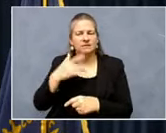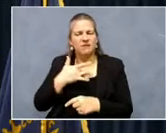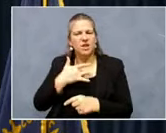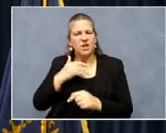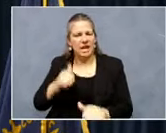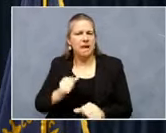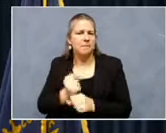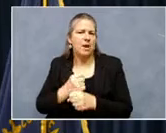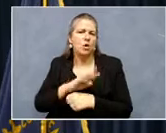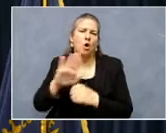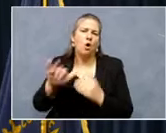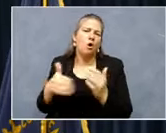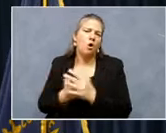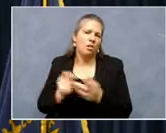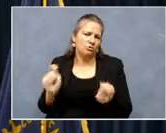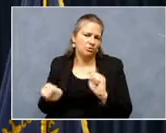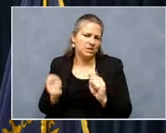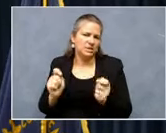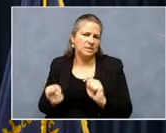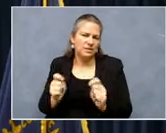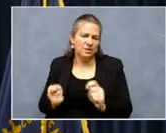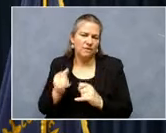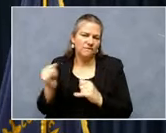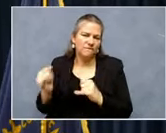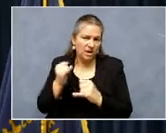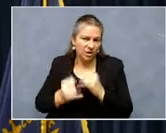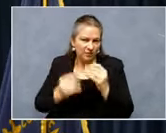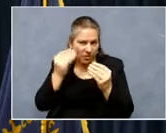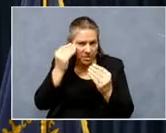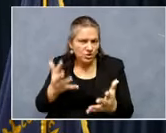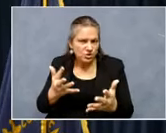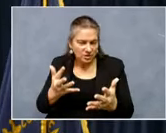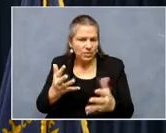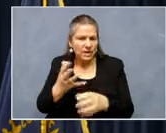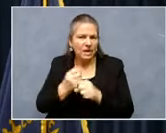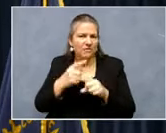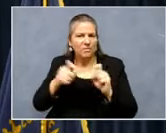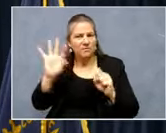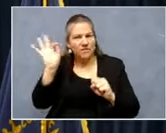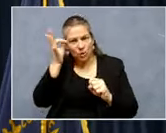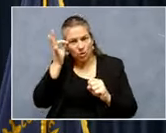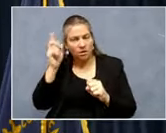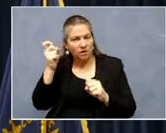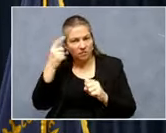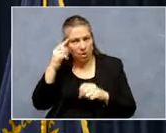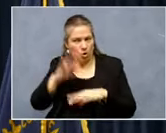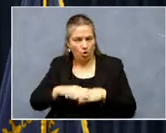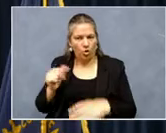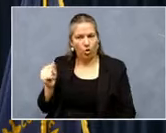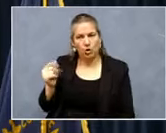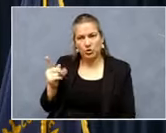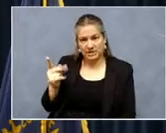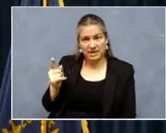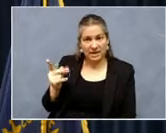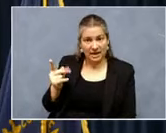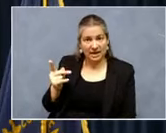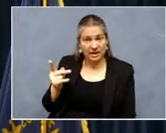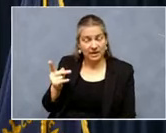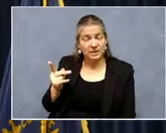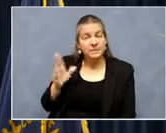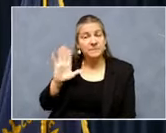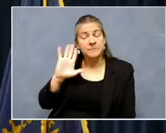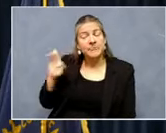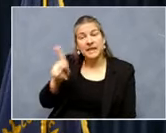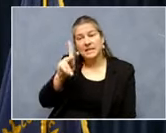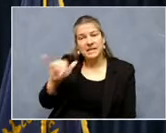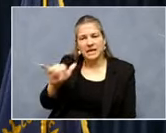of the adjustments based on final information we're getting from the federal government on Thursday. Uh, it appears that Kentucky is not the